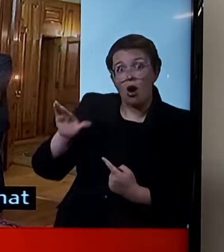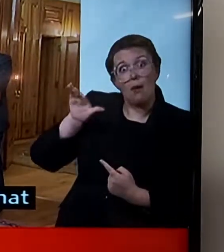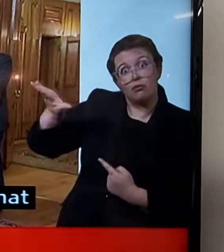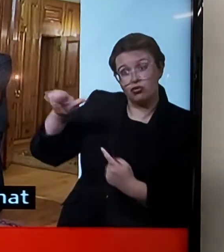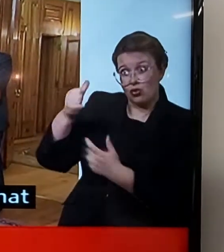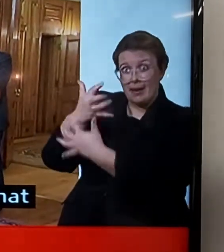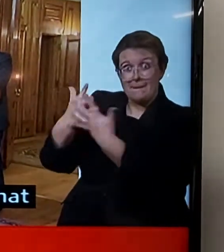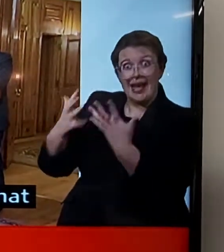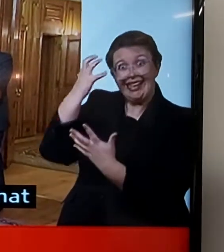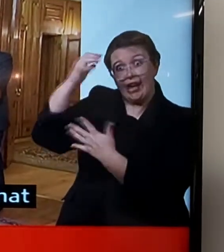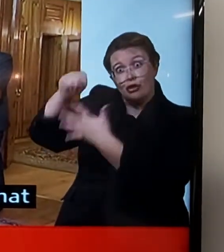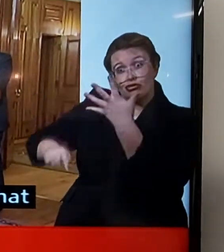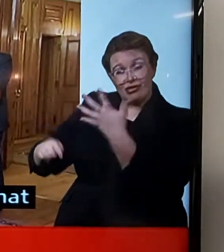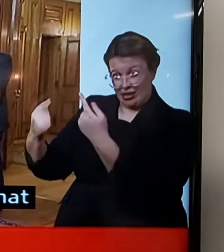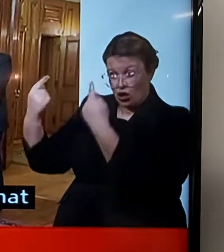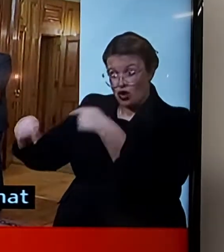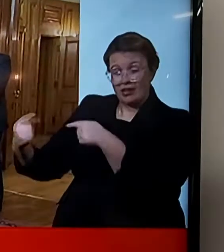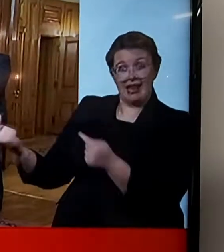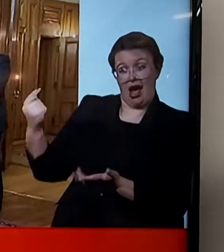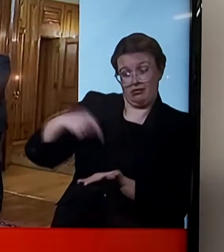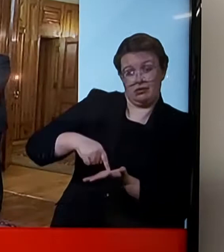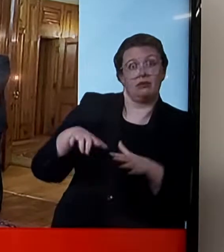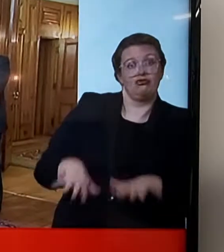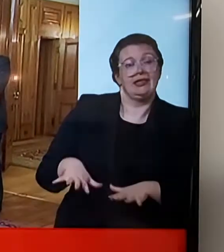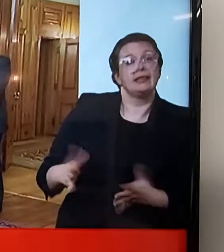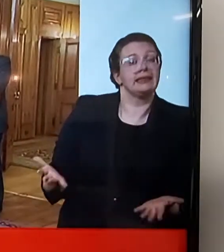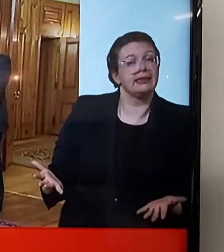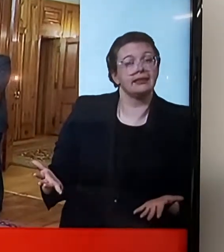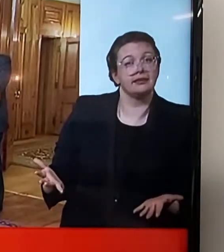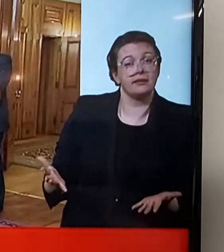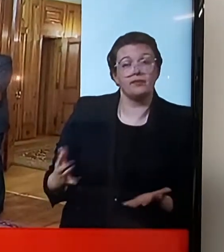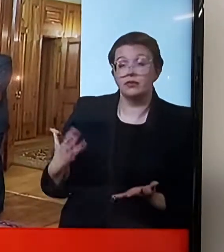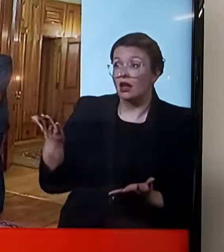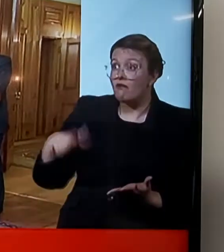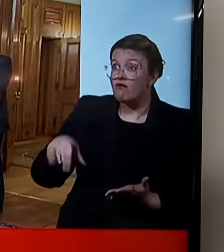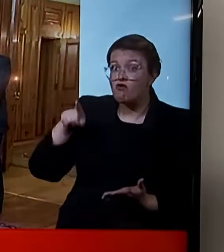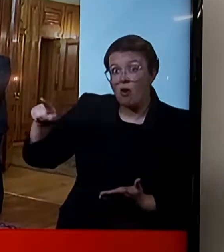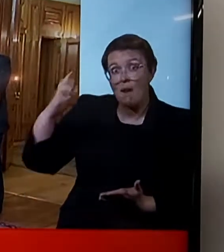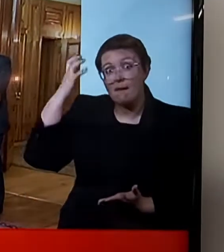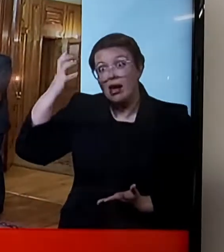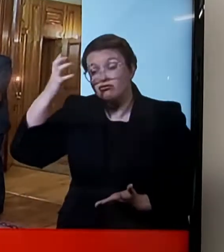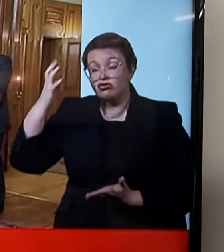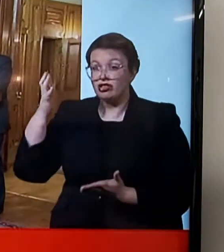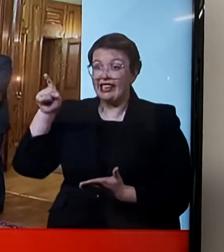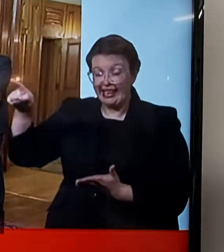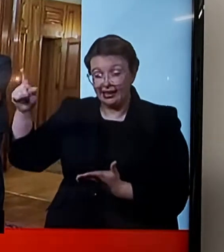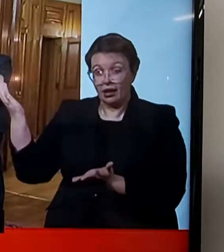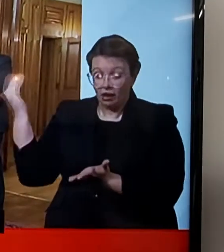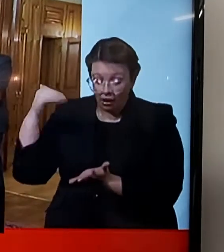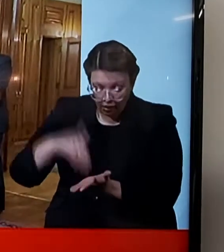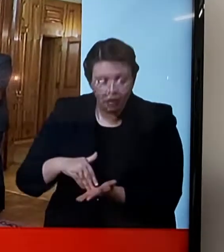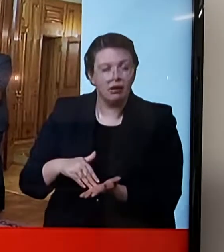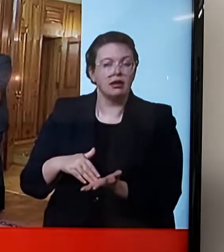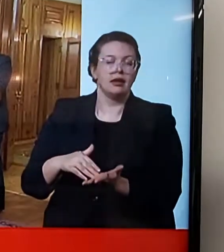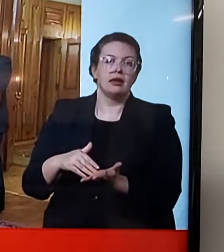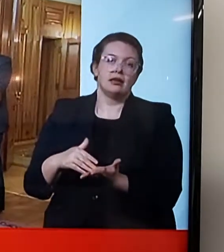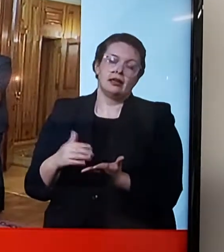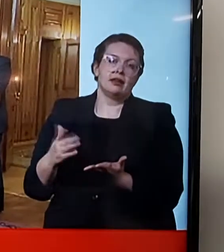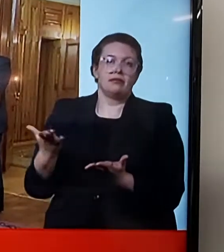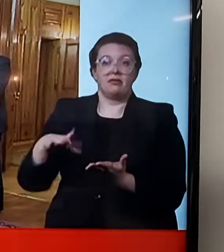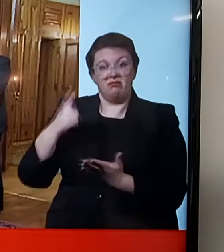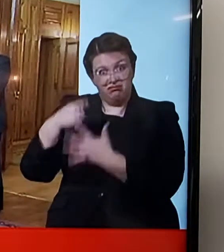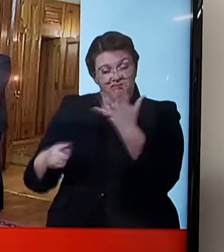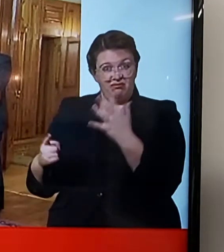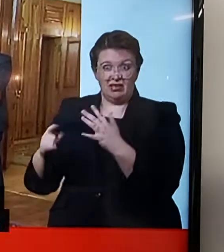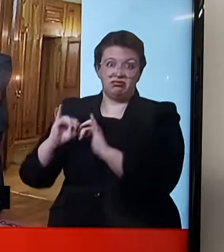you do come here, then you will, if you do come in the